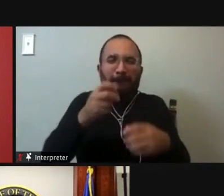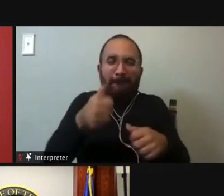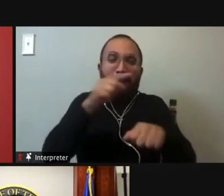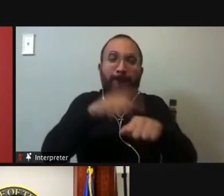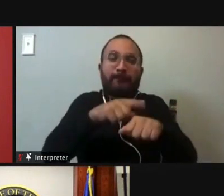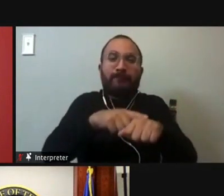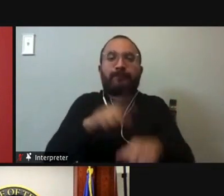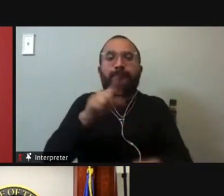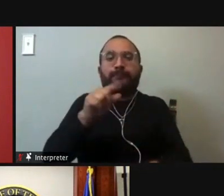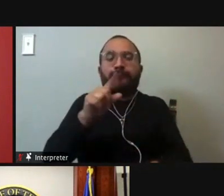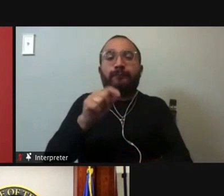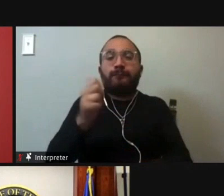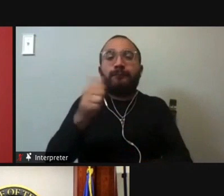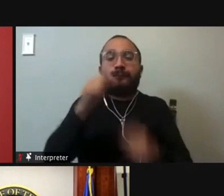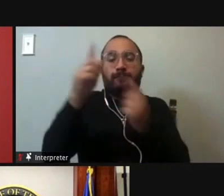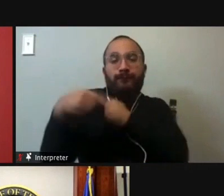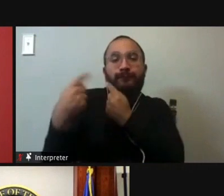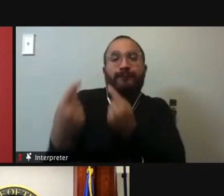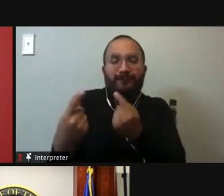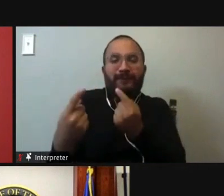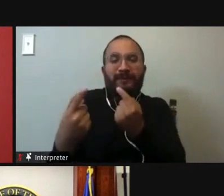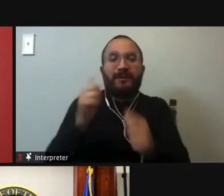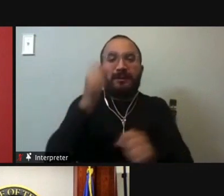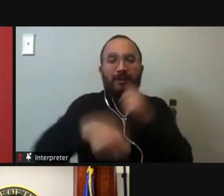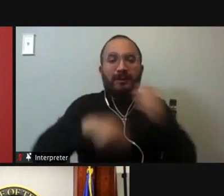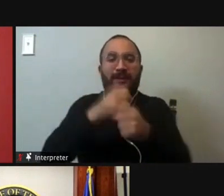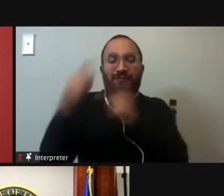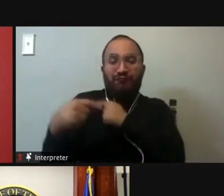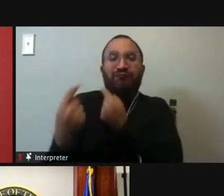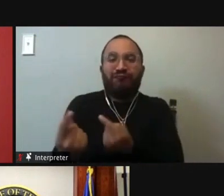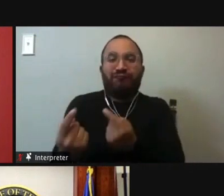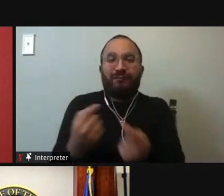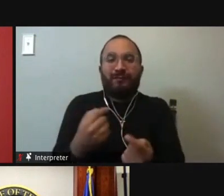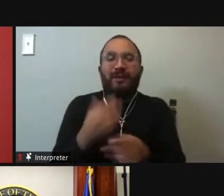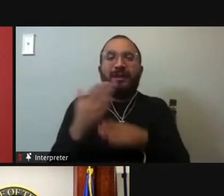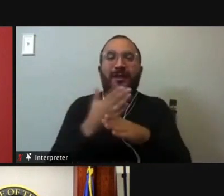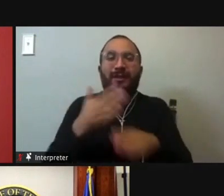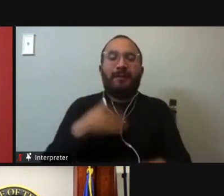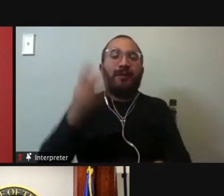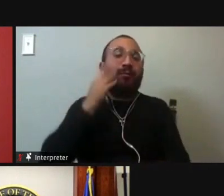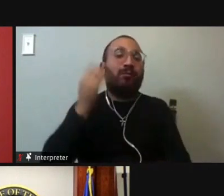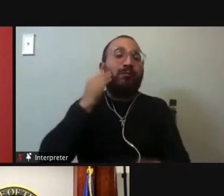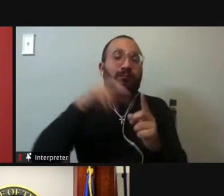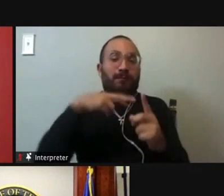2010. So at least for the last decade, I can share with you my experience and my perspective